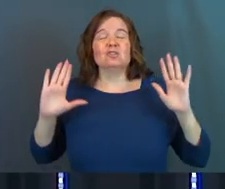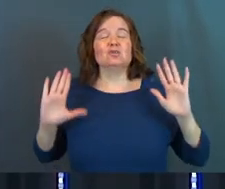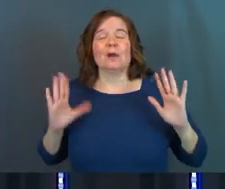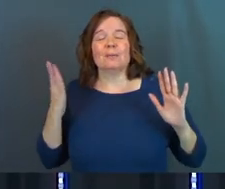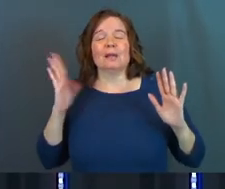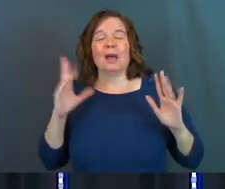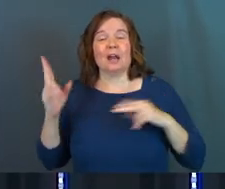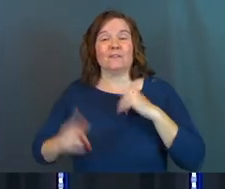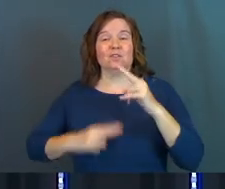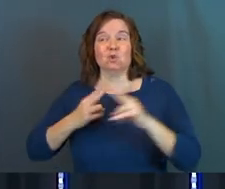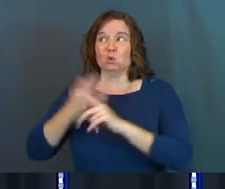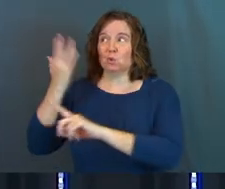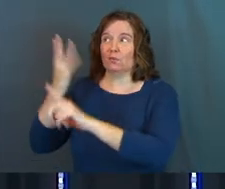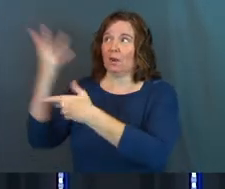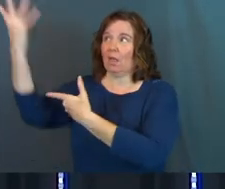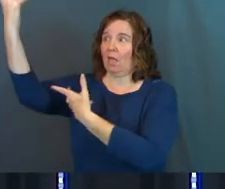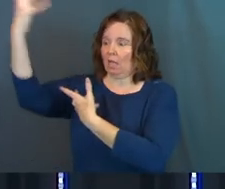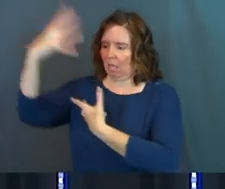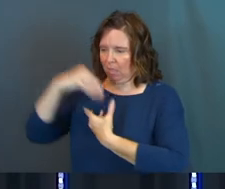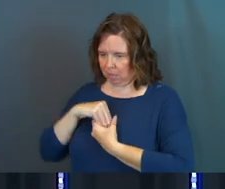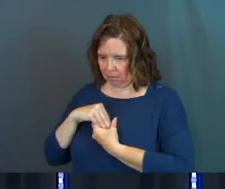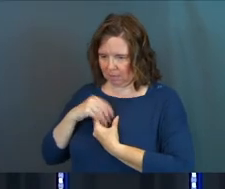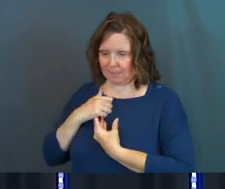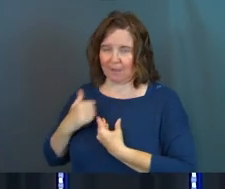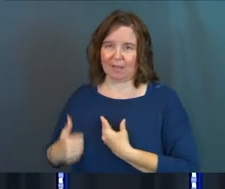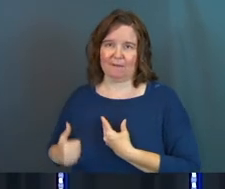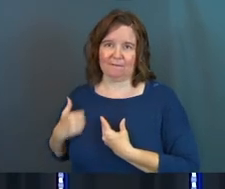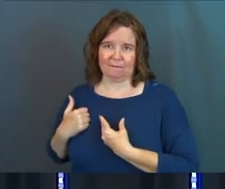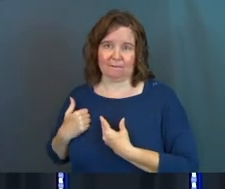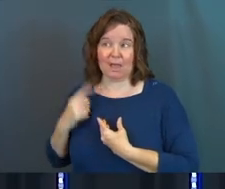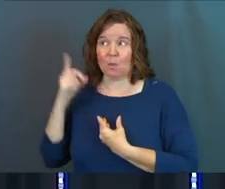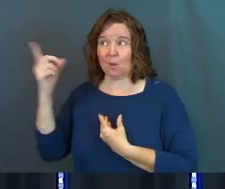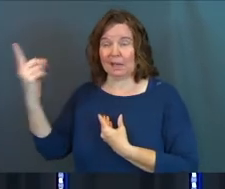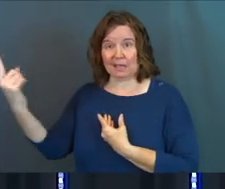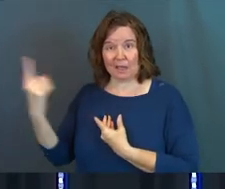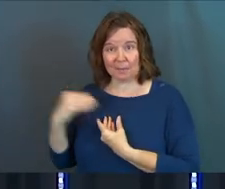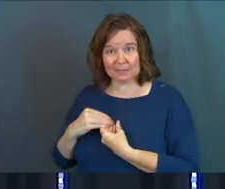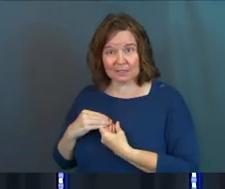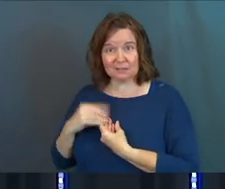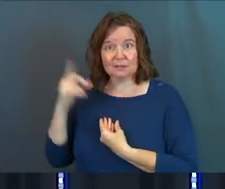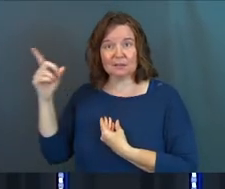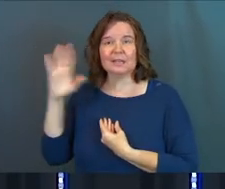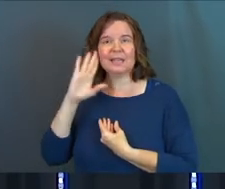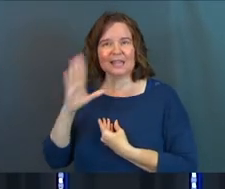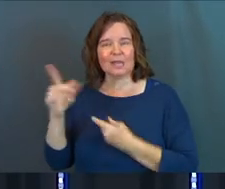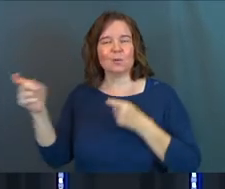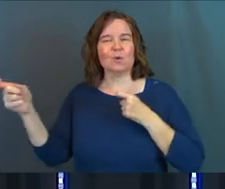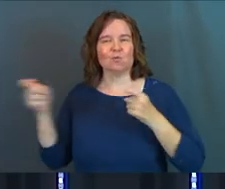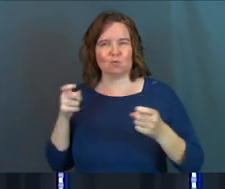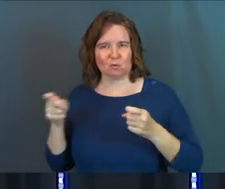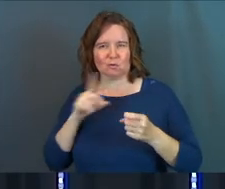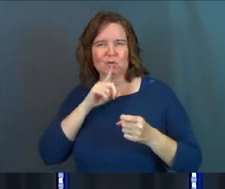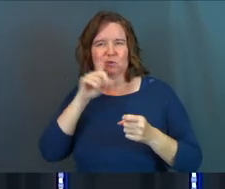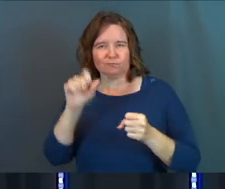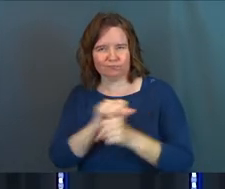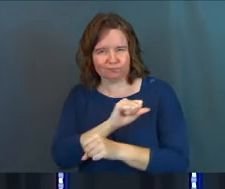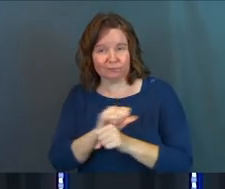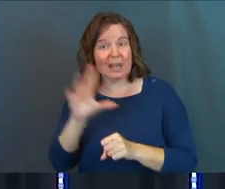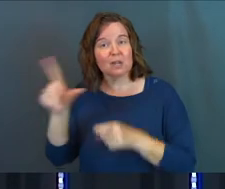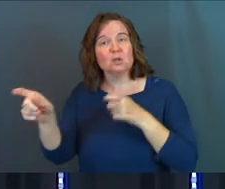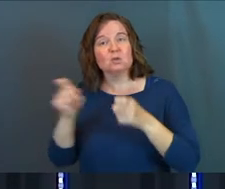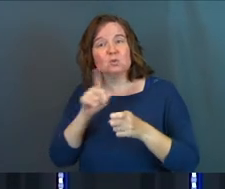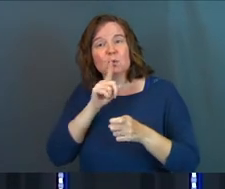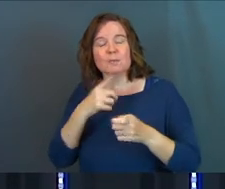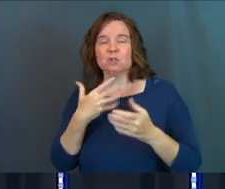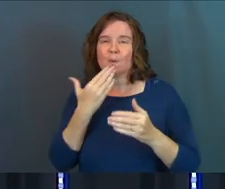incredible God of the universe into my life. And when he comes in, he will rule. And his